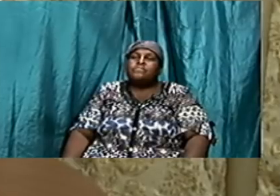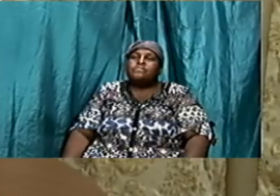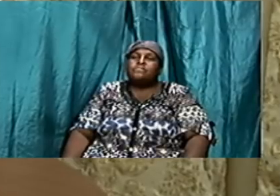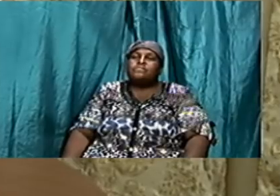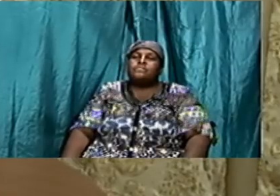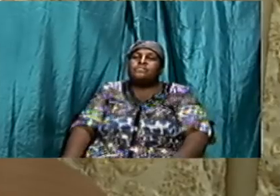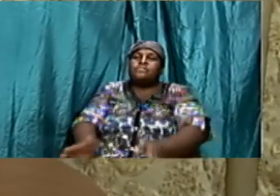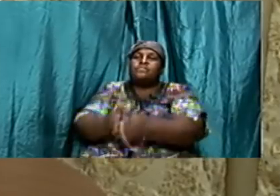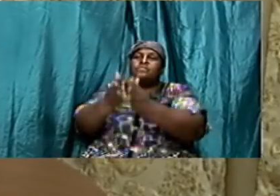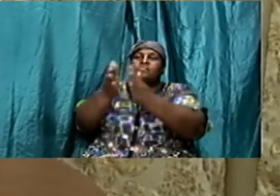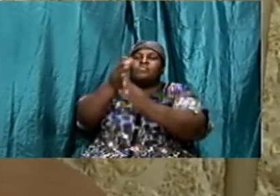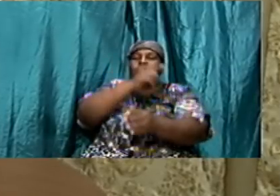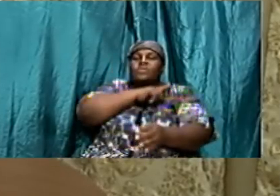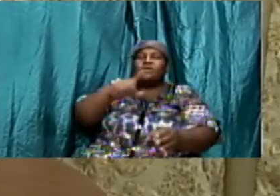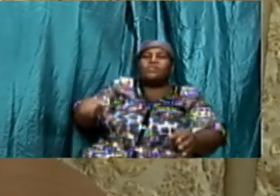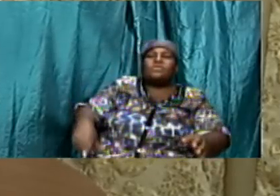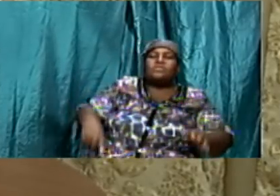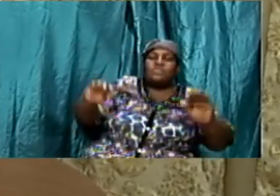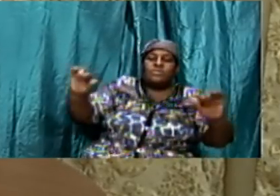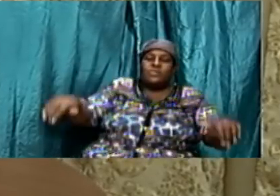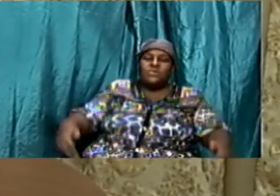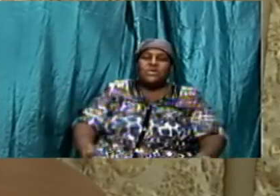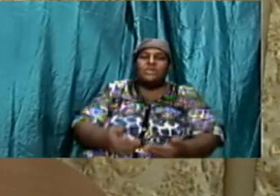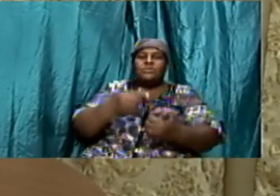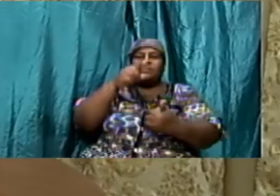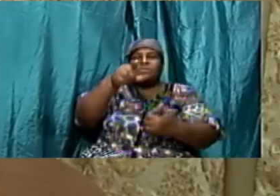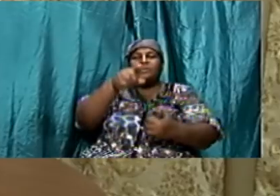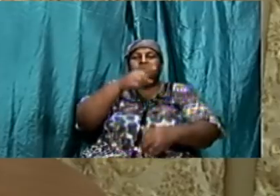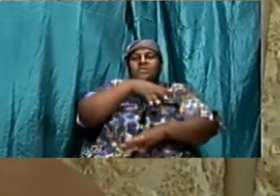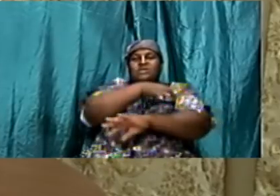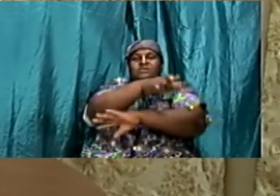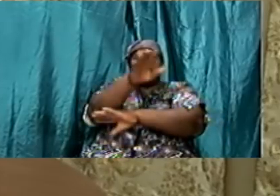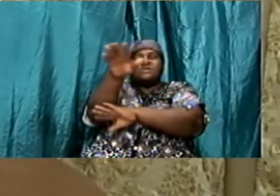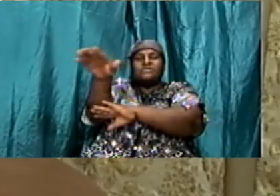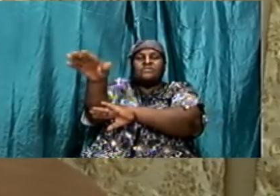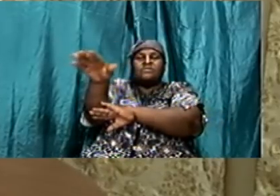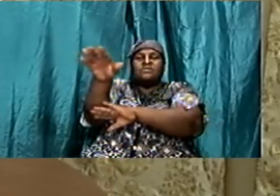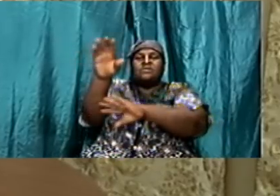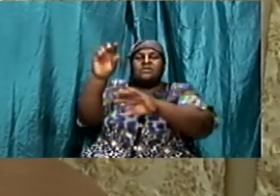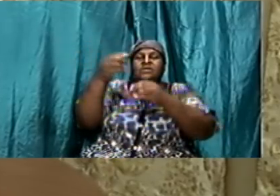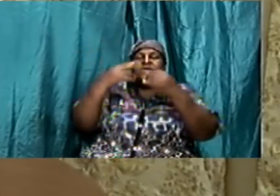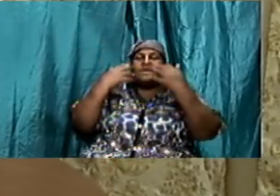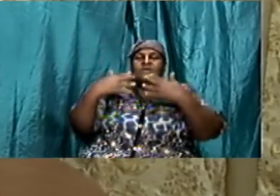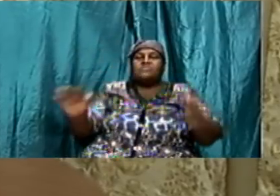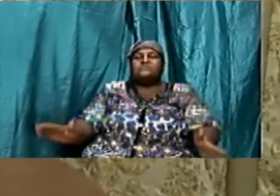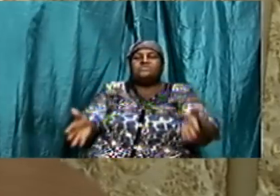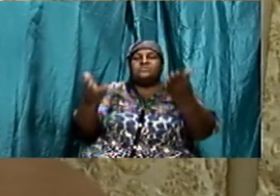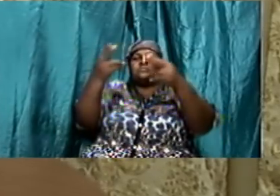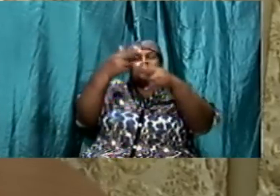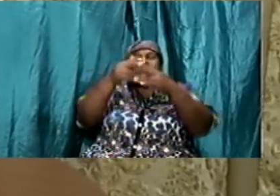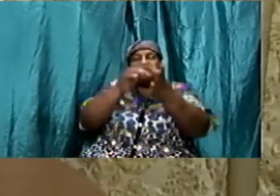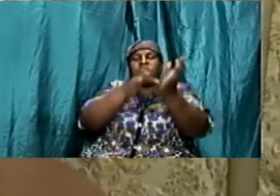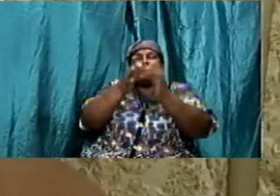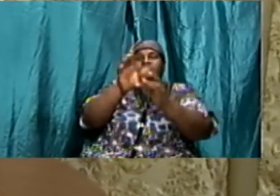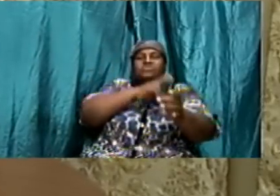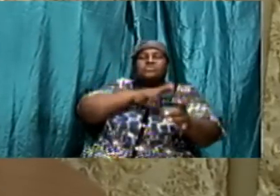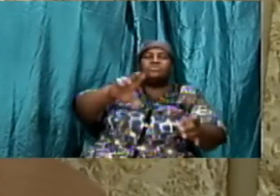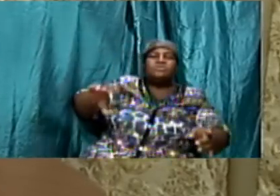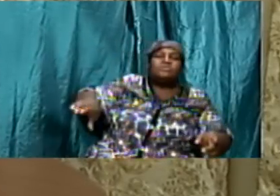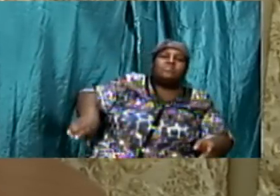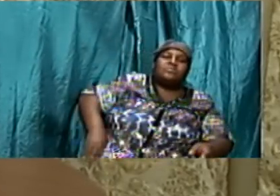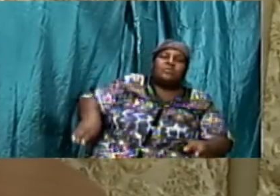praise the lord i greet you this evening in the exalted name of jesus christ our soon